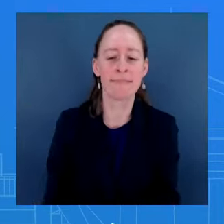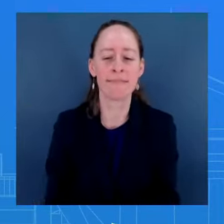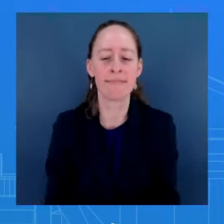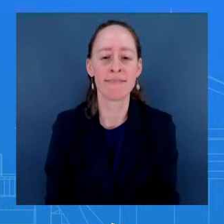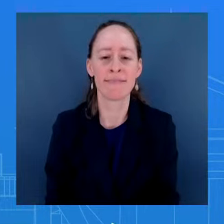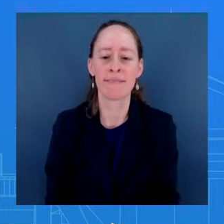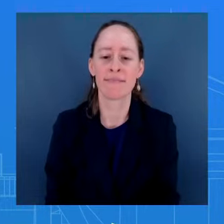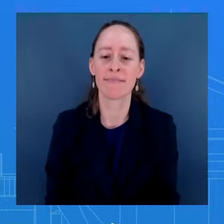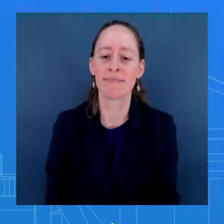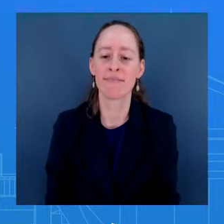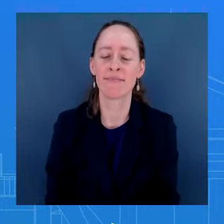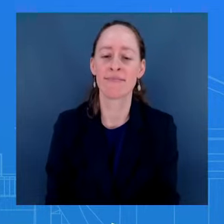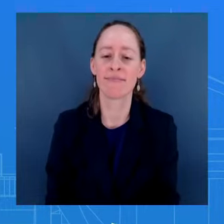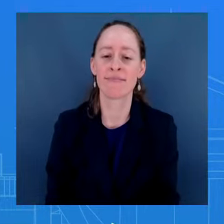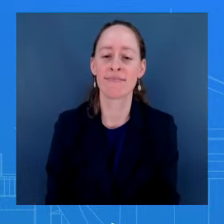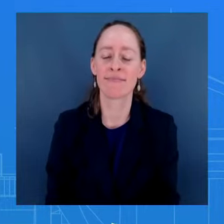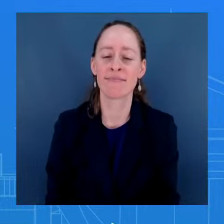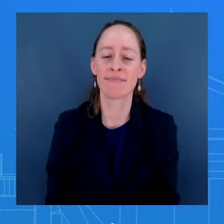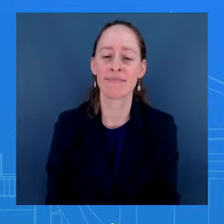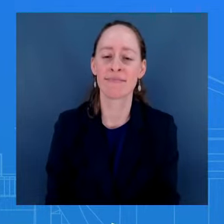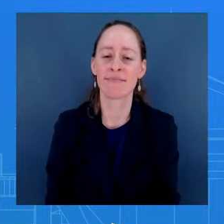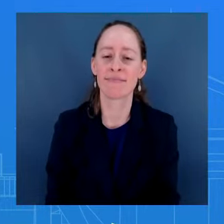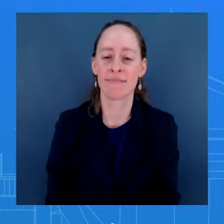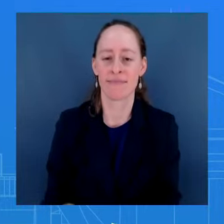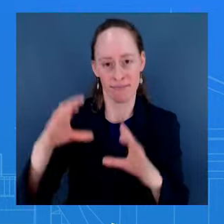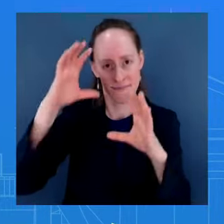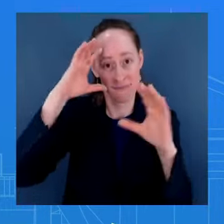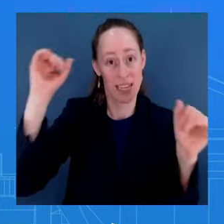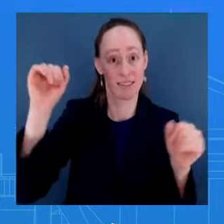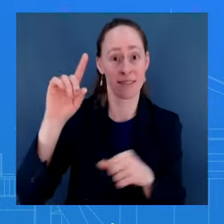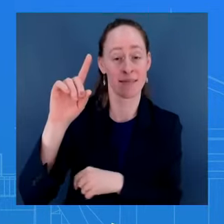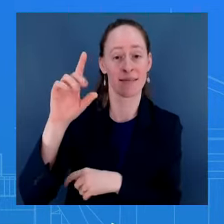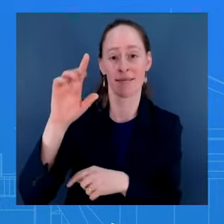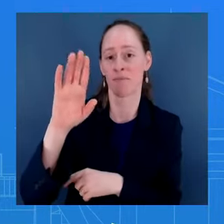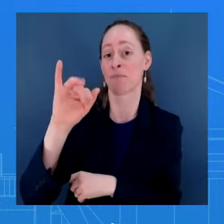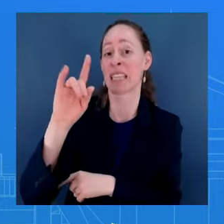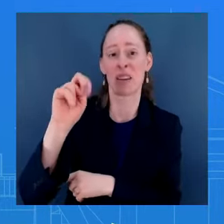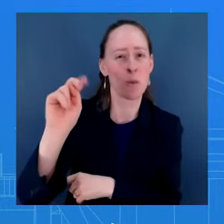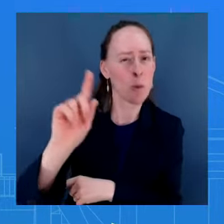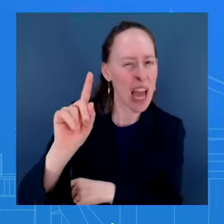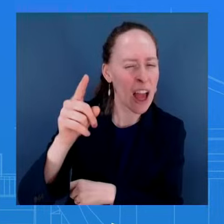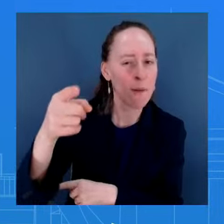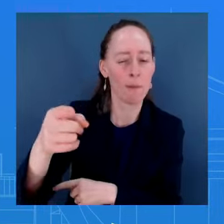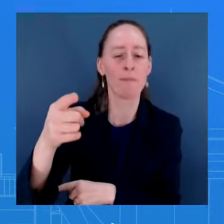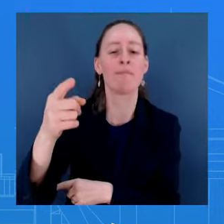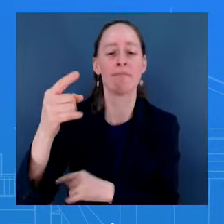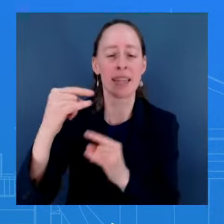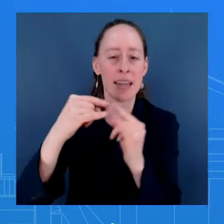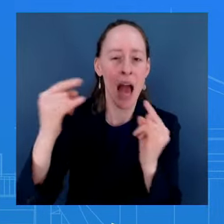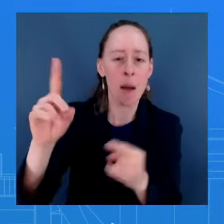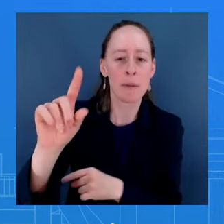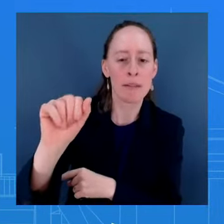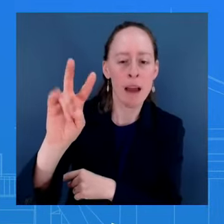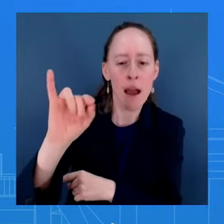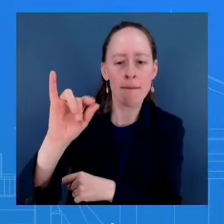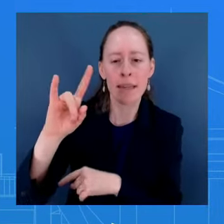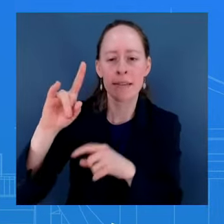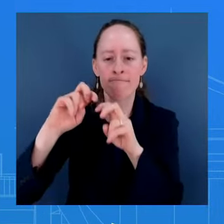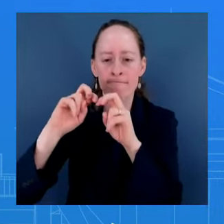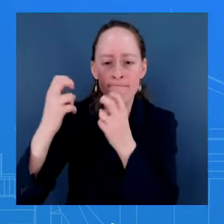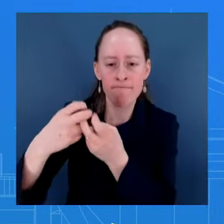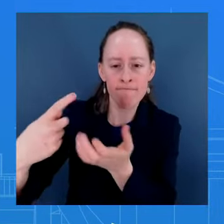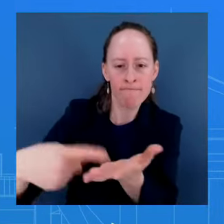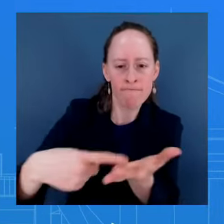on his speech, on the State of the Union speech with his senior staff, which included Bruce Reed, Anita Dunn, Steve Reschetti, and